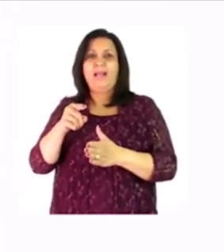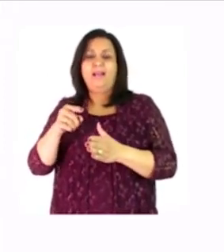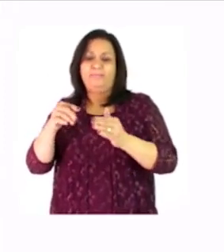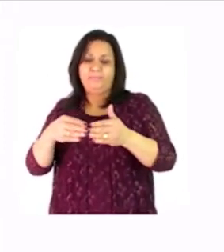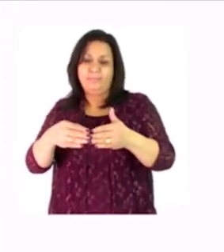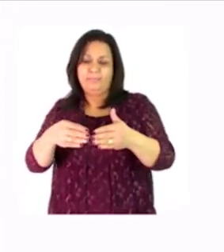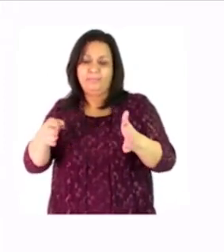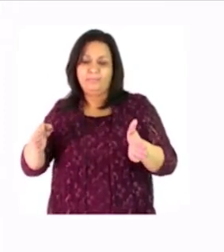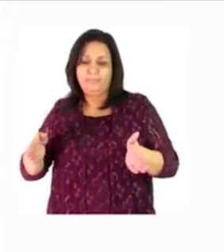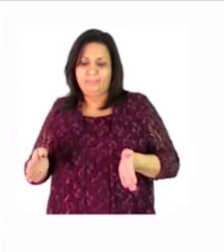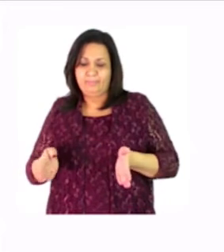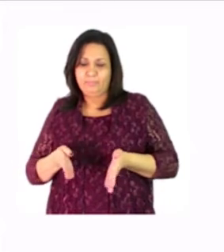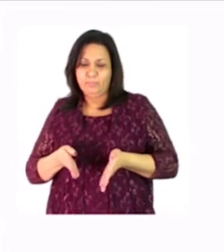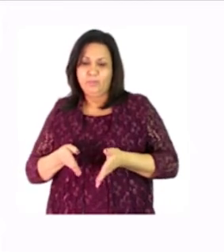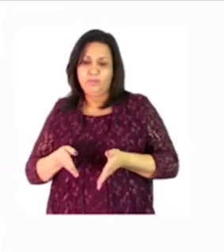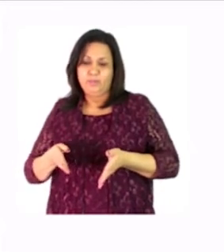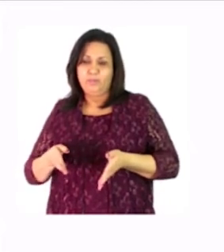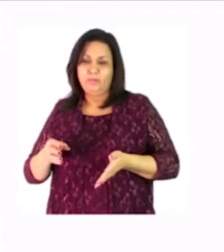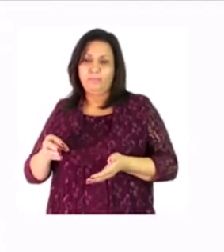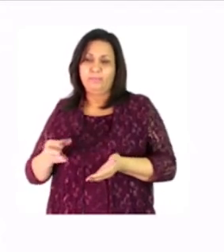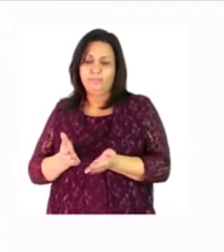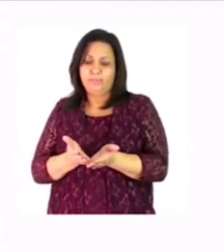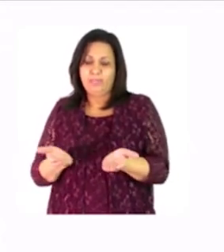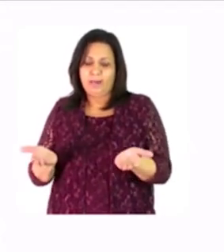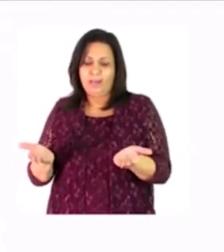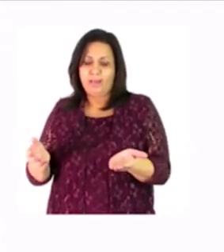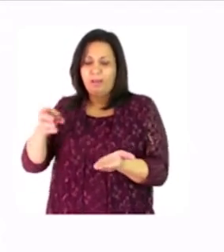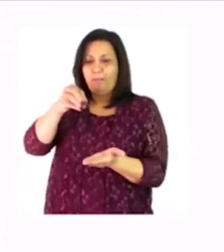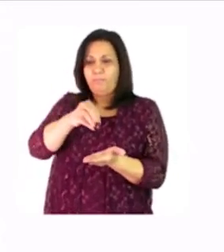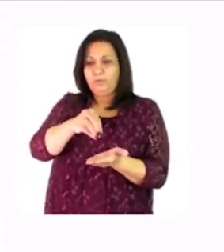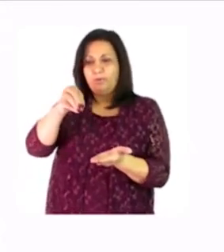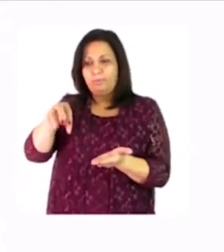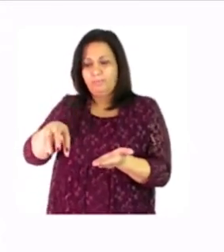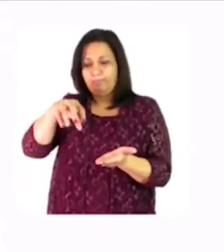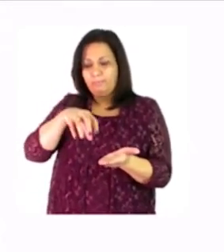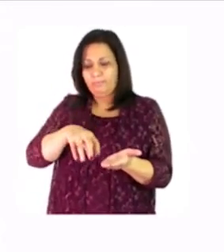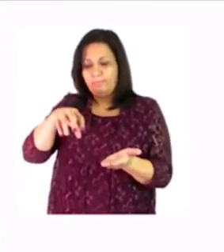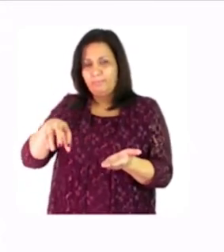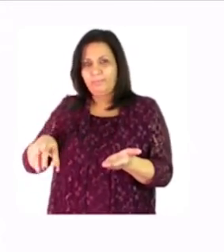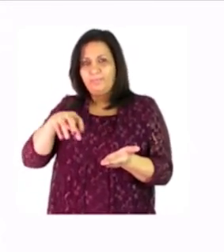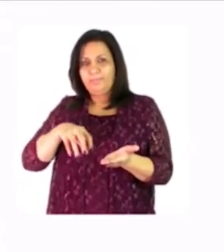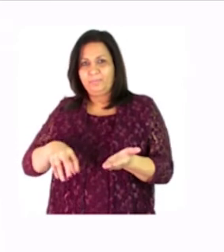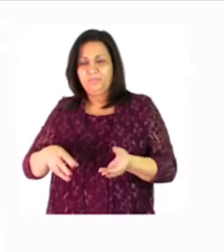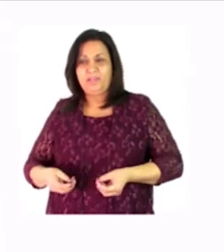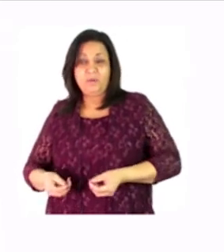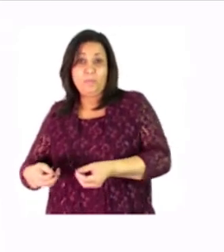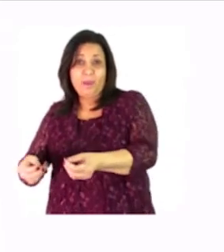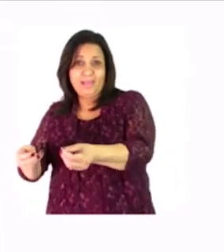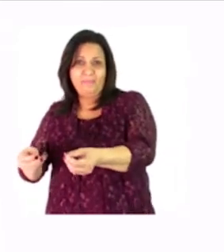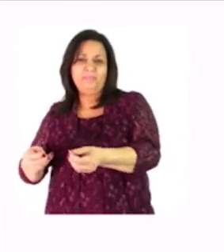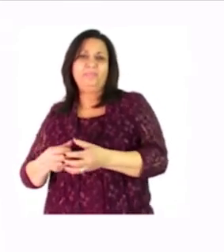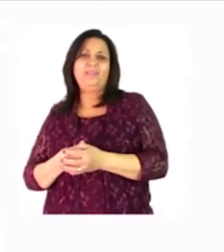on the tray and that we may be able to bake them so there is the picture